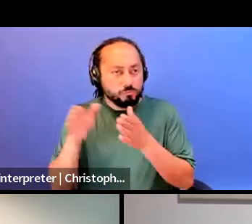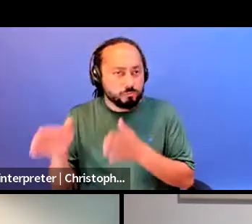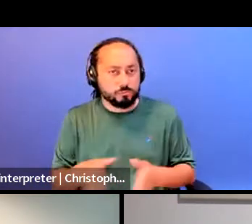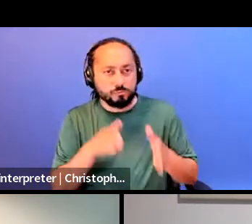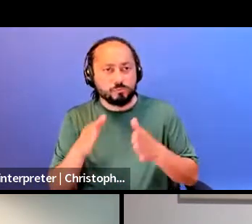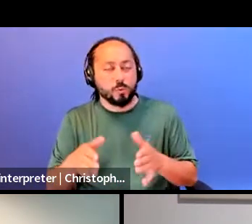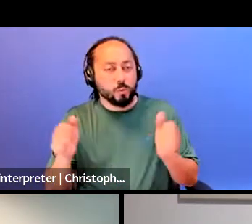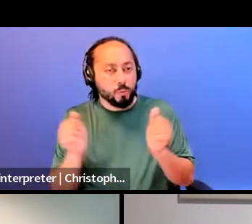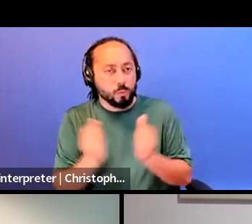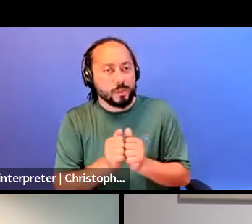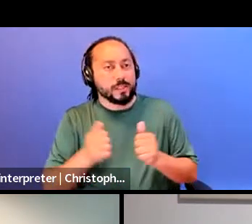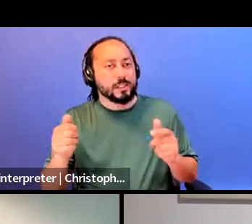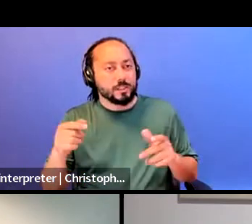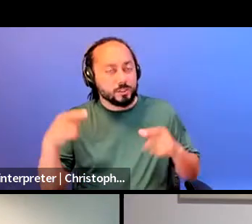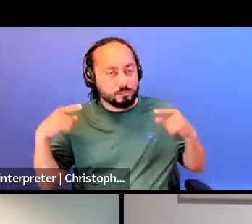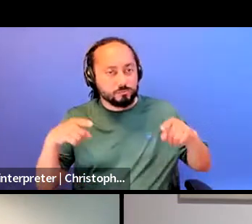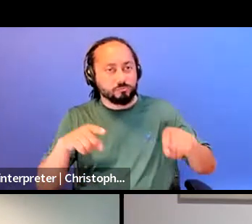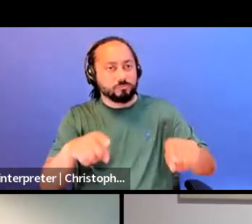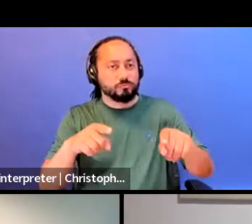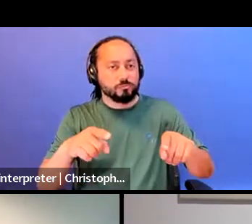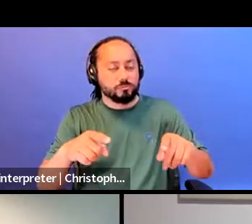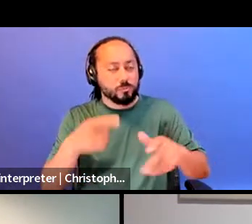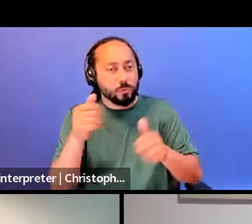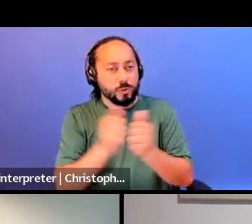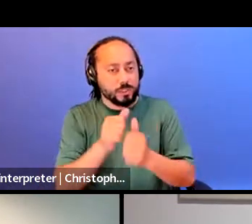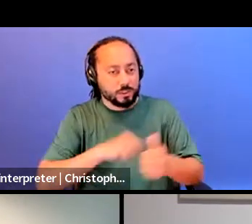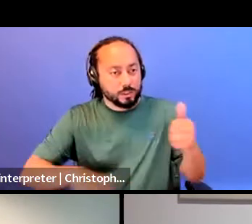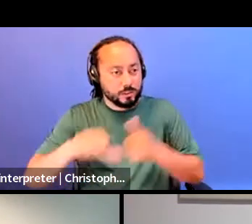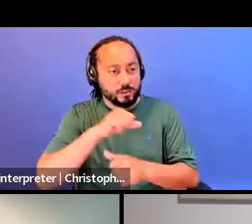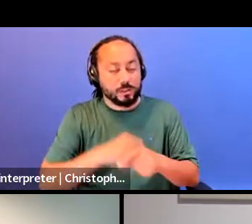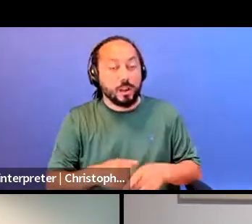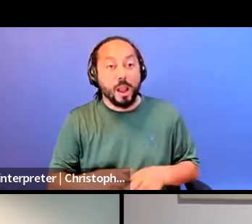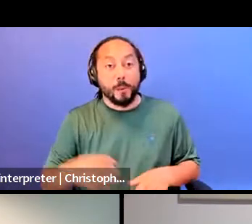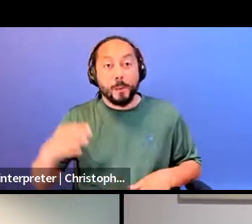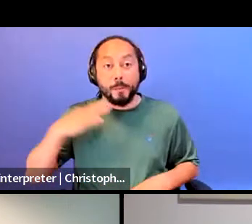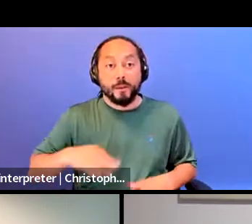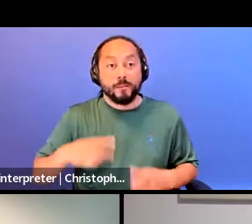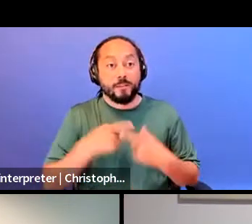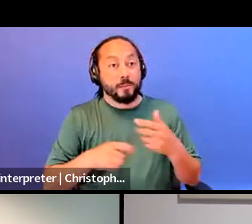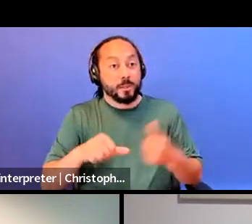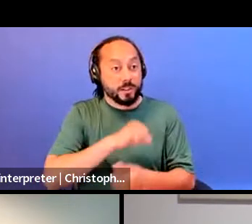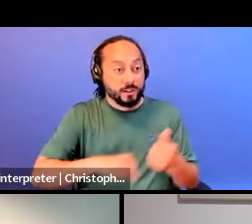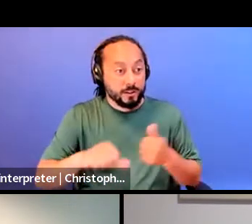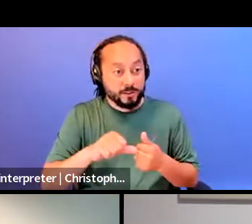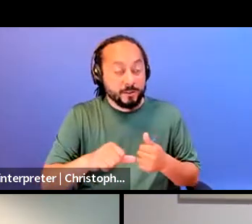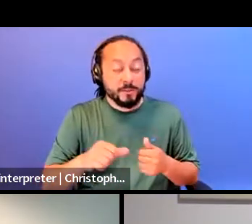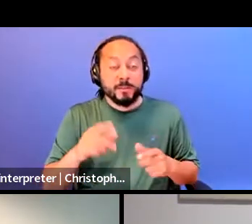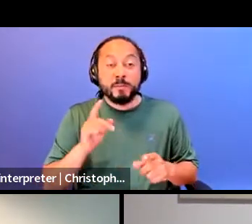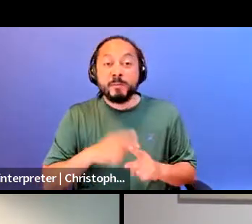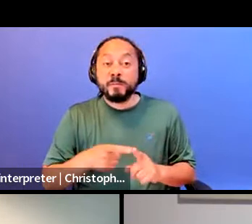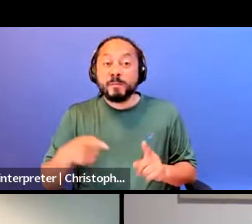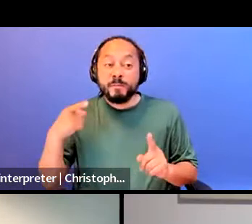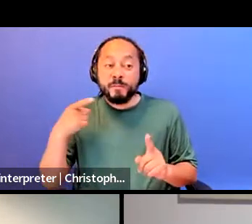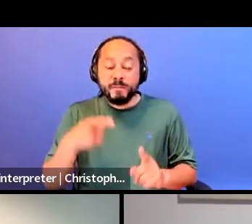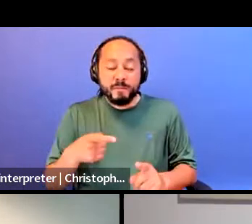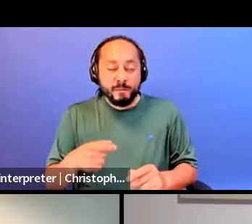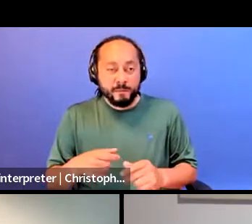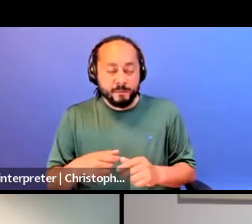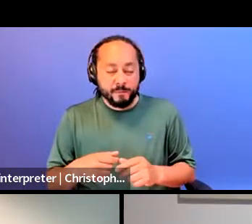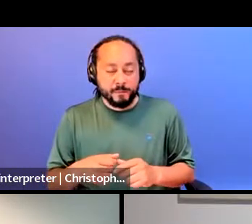each other, we organized, we benefited from each other, but particularly a lot of the